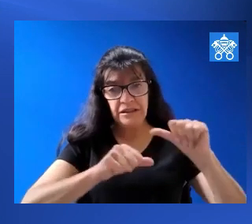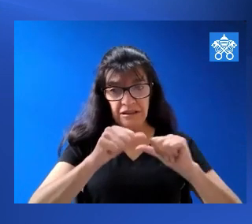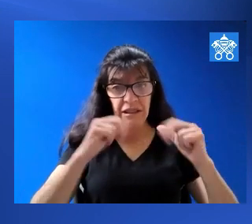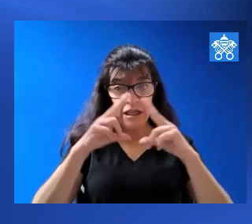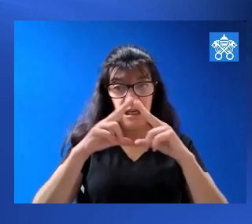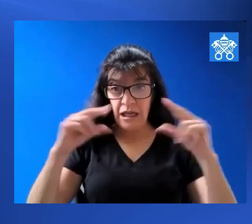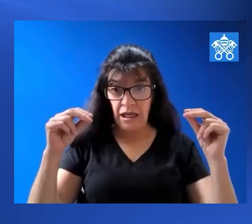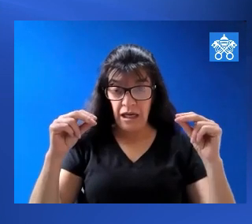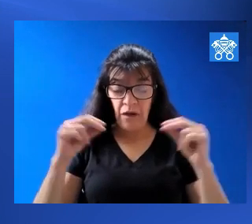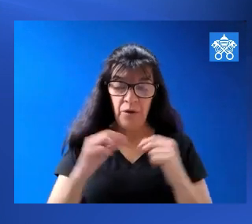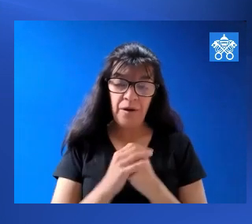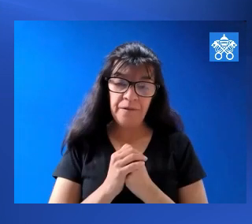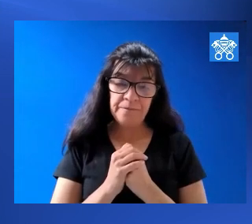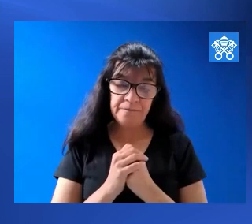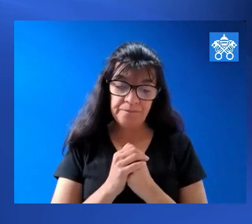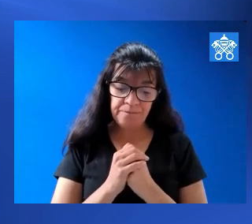Nicaragua.